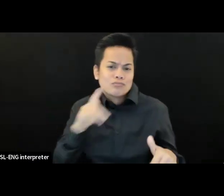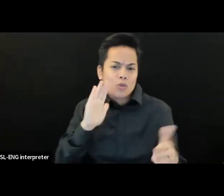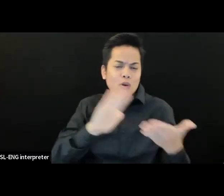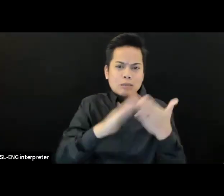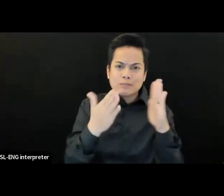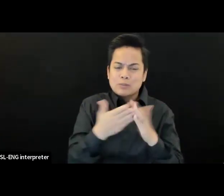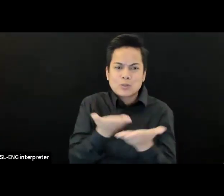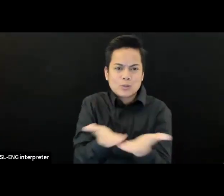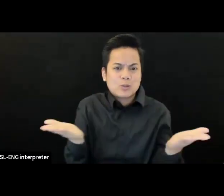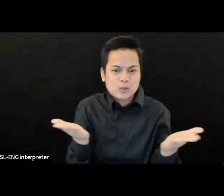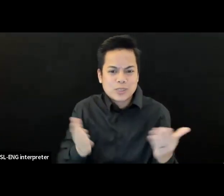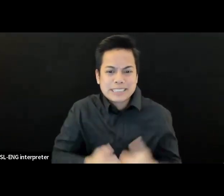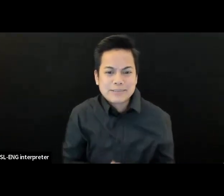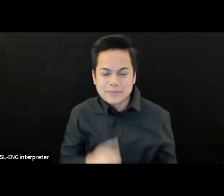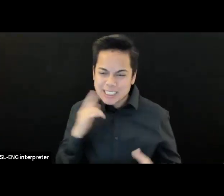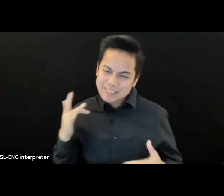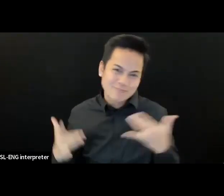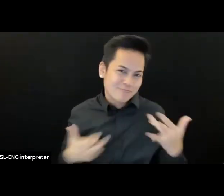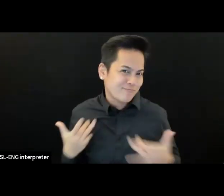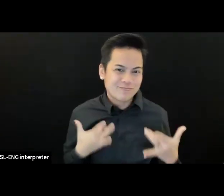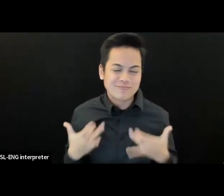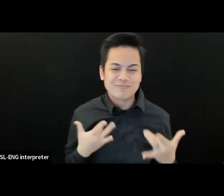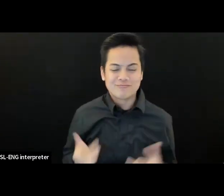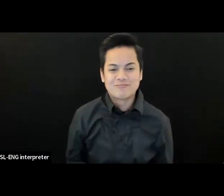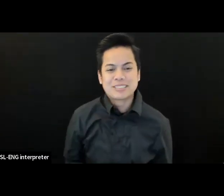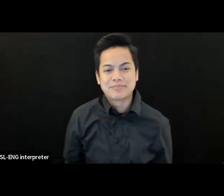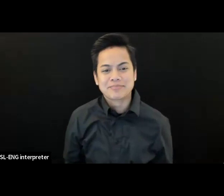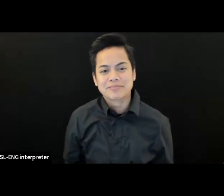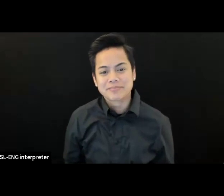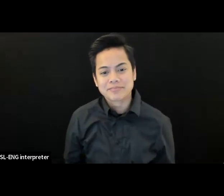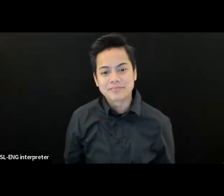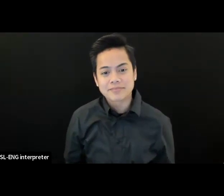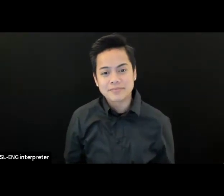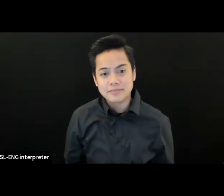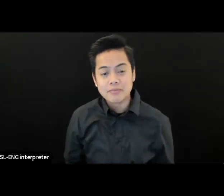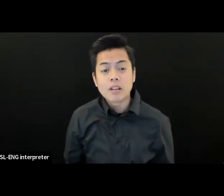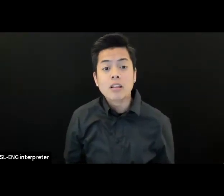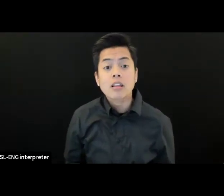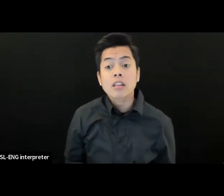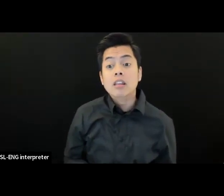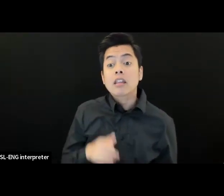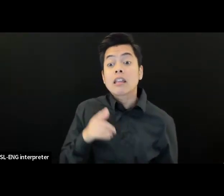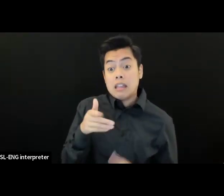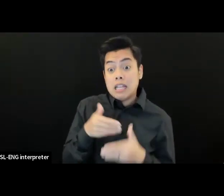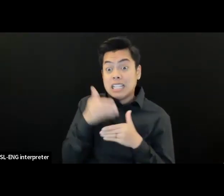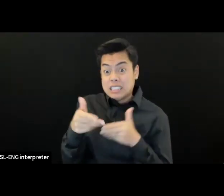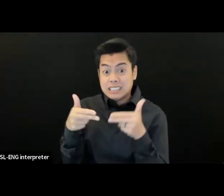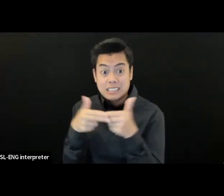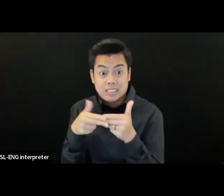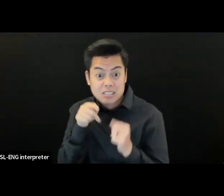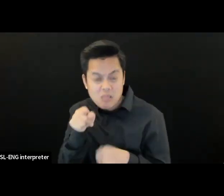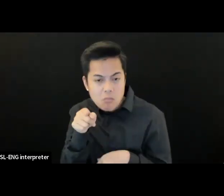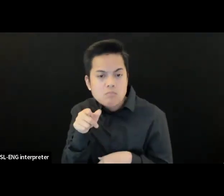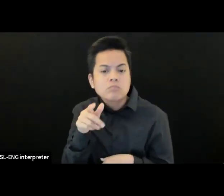And this is a setup where would be like kind of the flexible space. You see lots of different kinds of furniture.